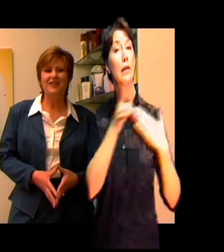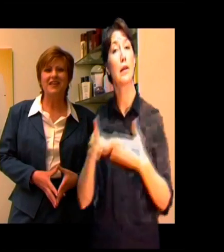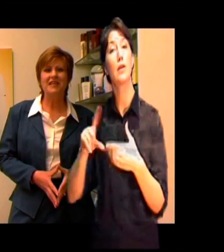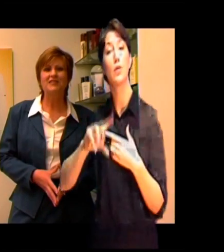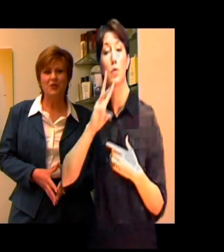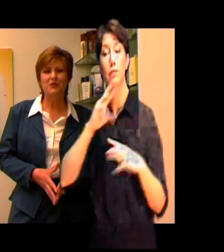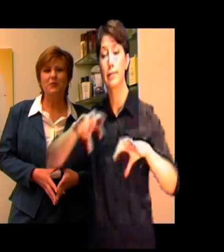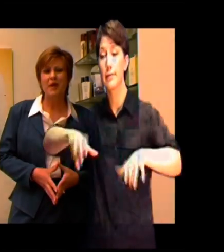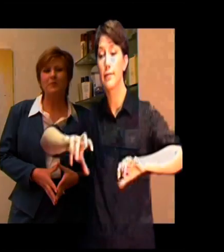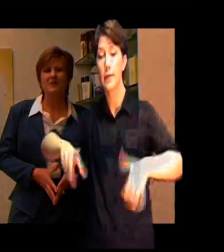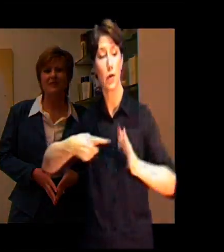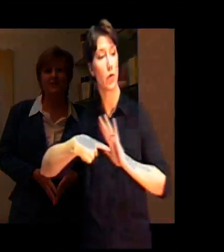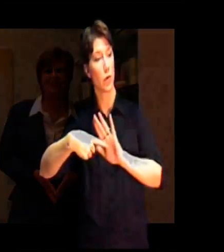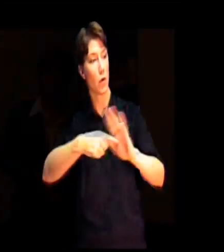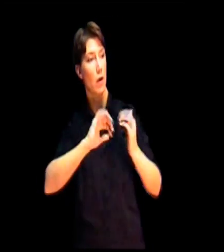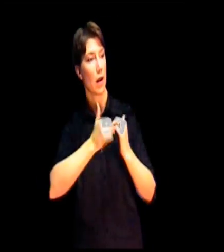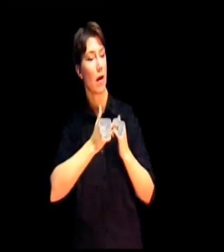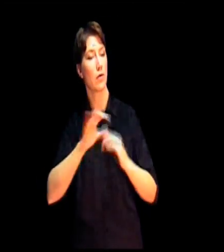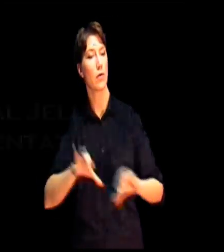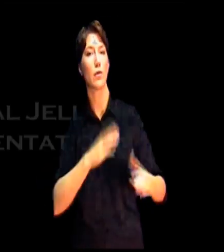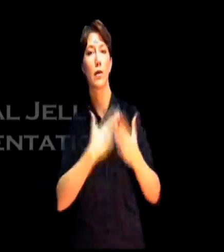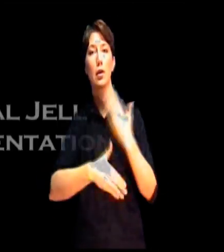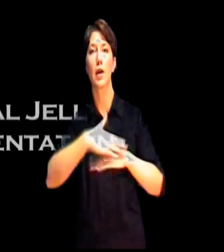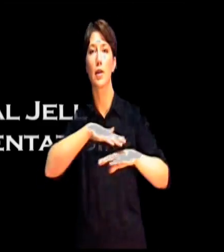watch how Diane starts her Pampers session.